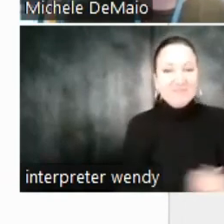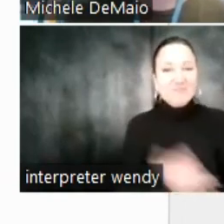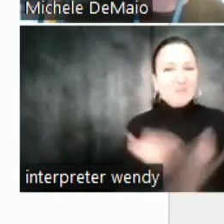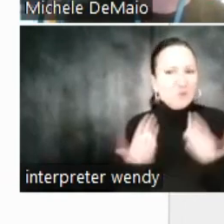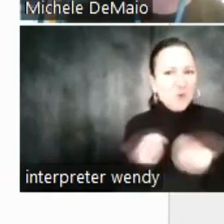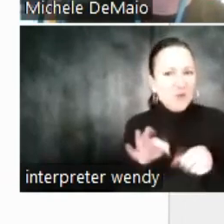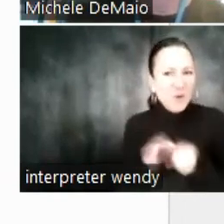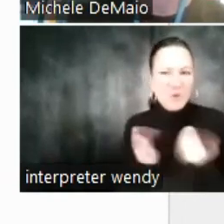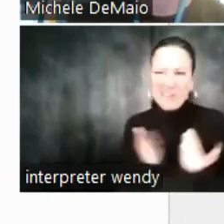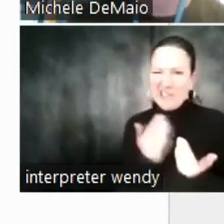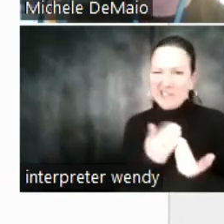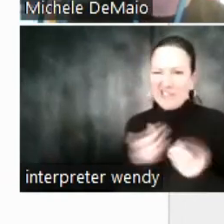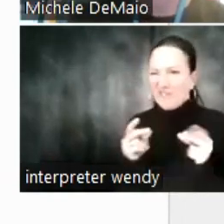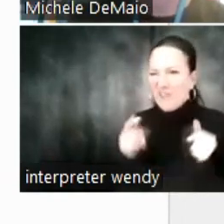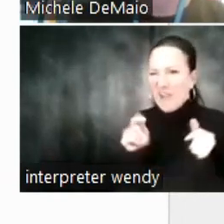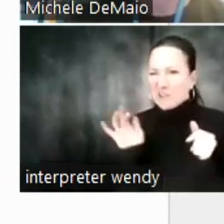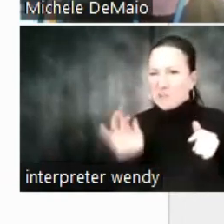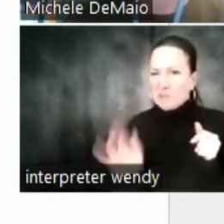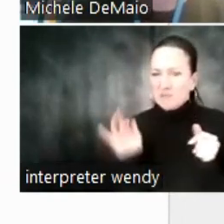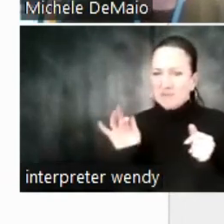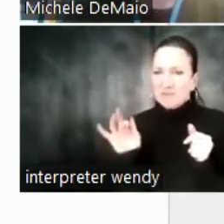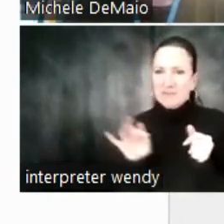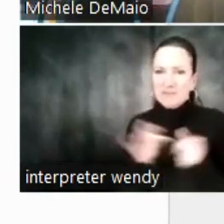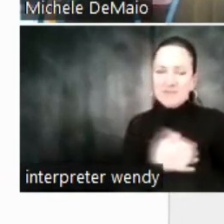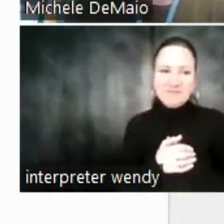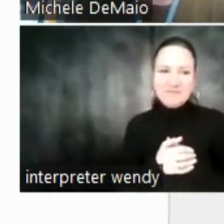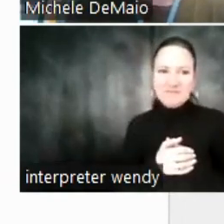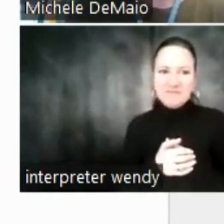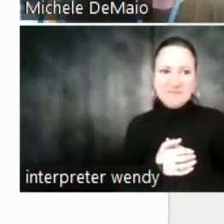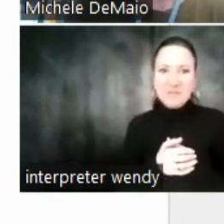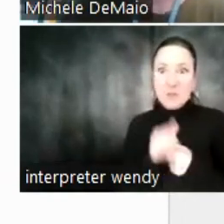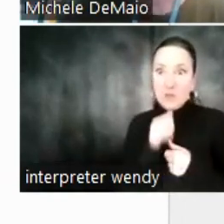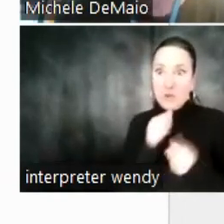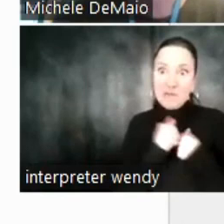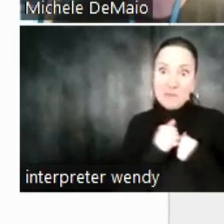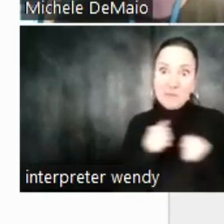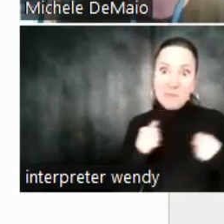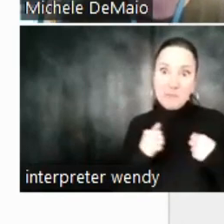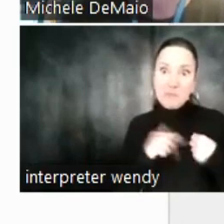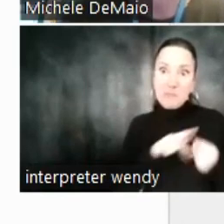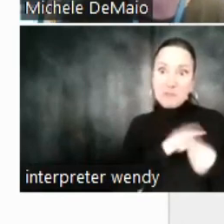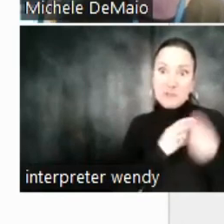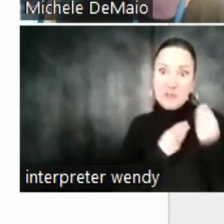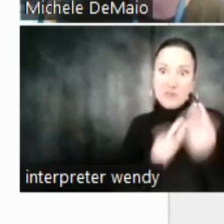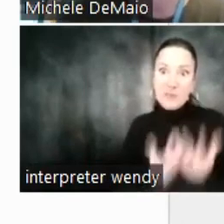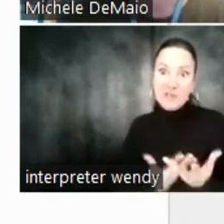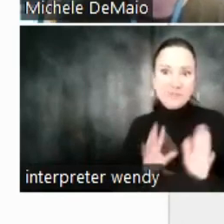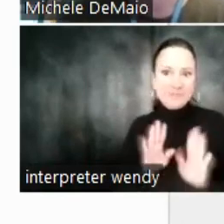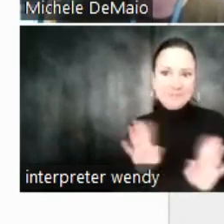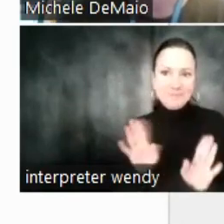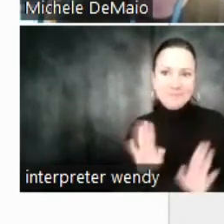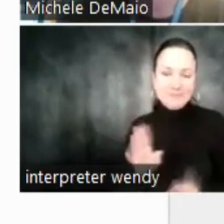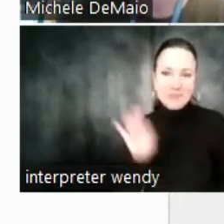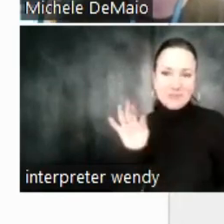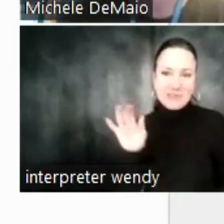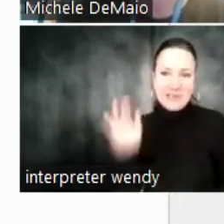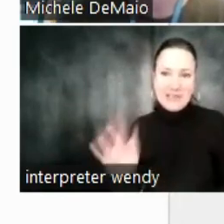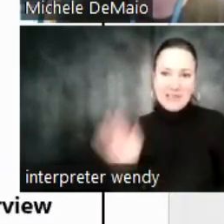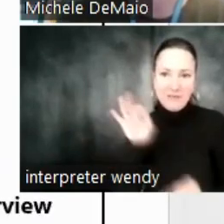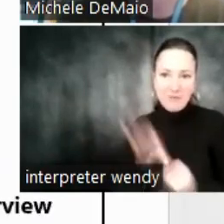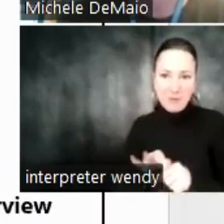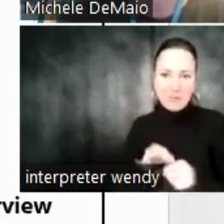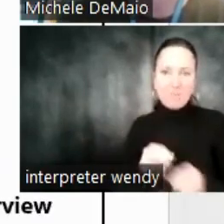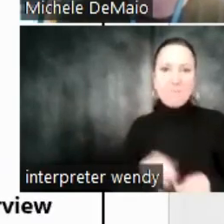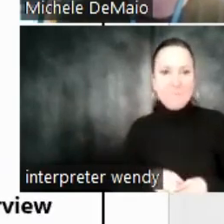really easy to vote, very quick. No information you have to divulge. You just click vote. That's it. So that's the first thing.